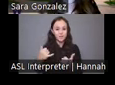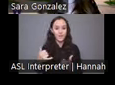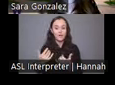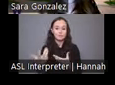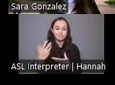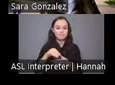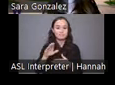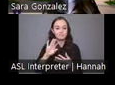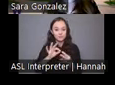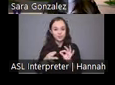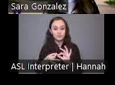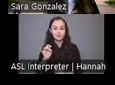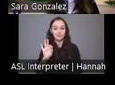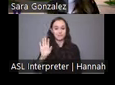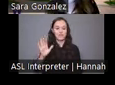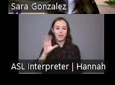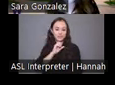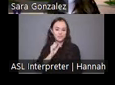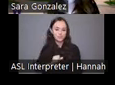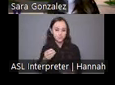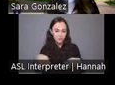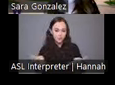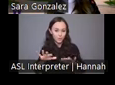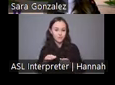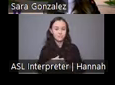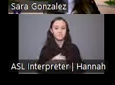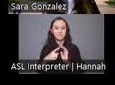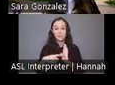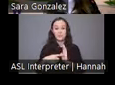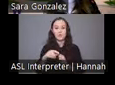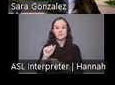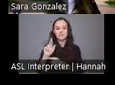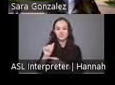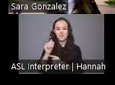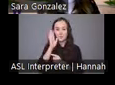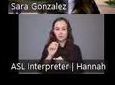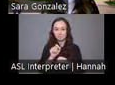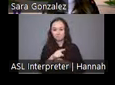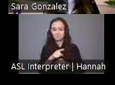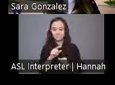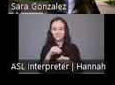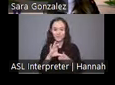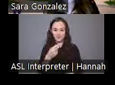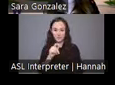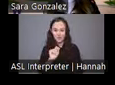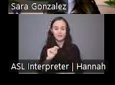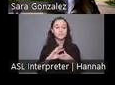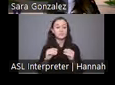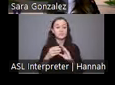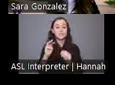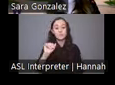territories. And there's an example of this that Sarah is going to put into the chat of a story map that Grand Ron produced.